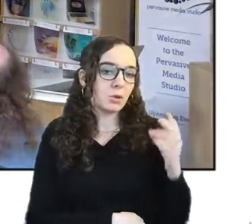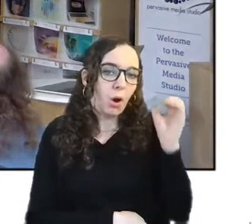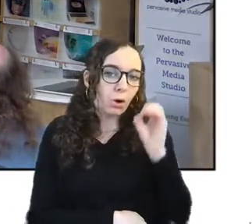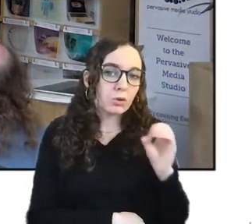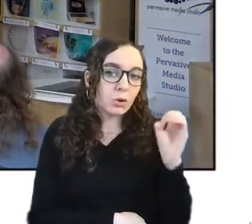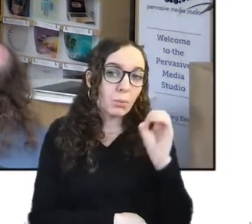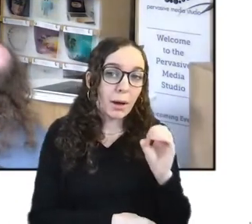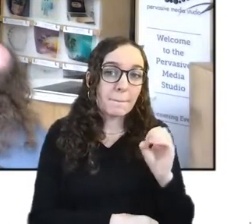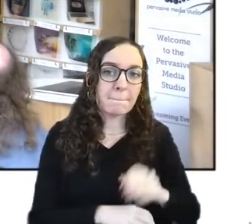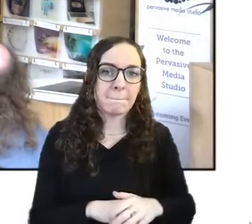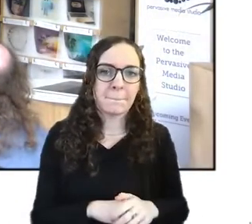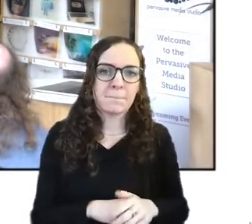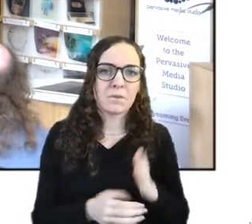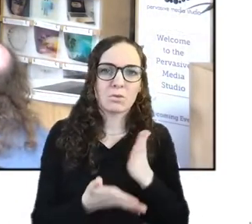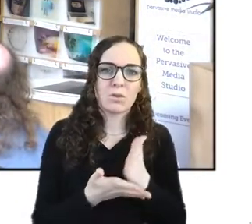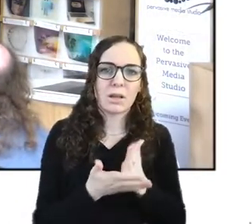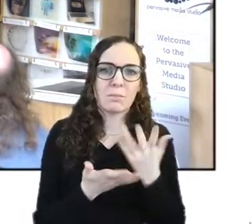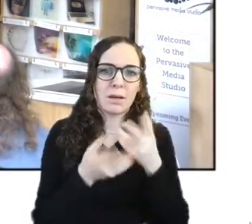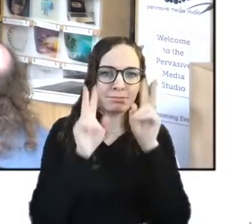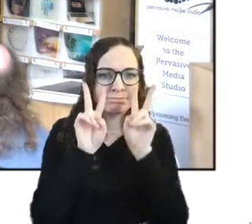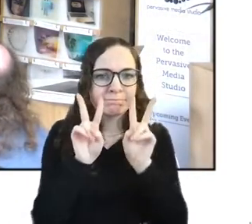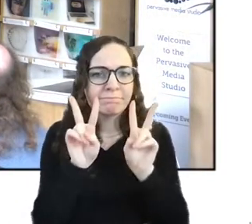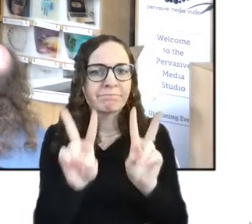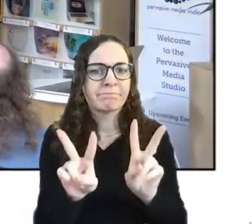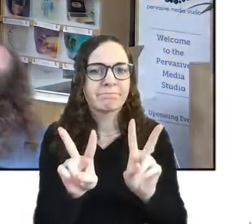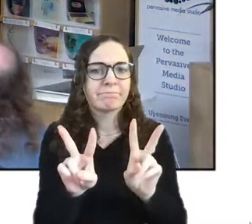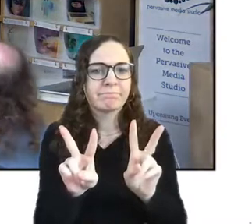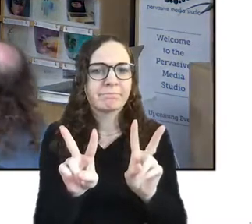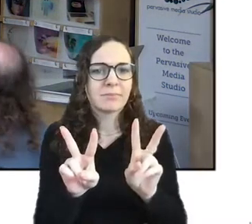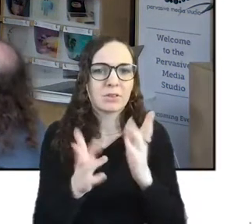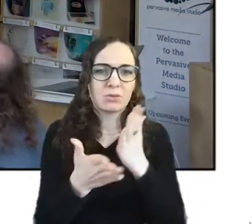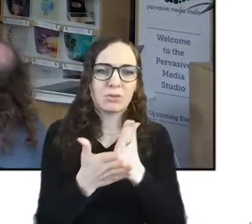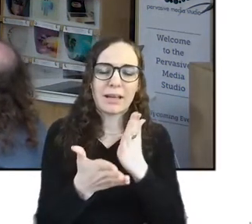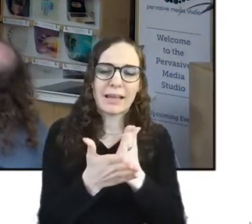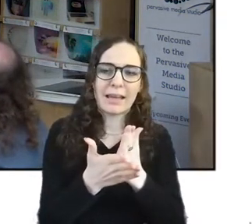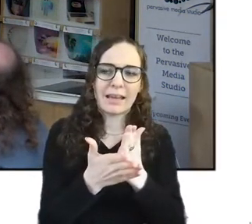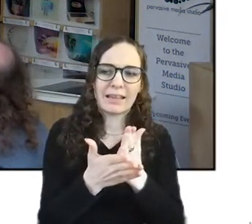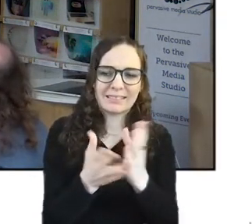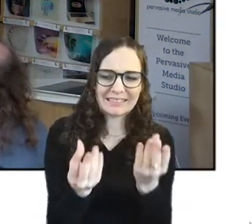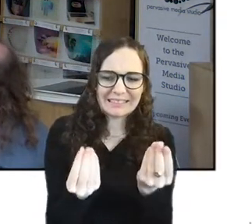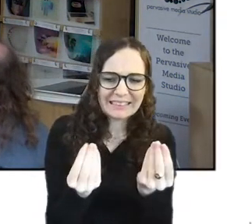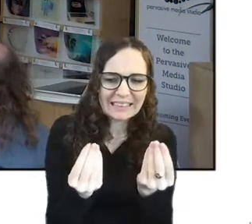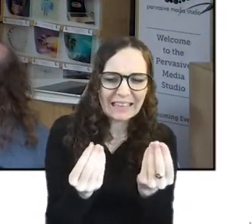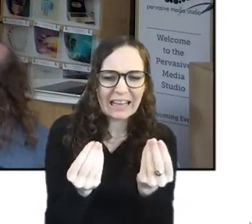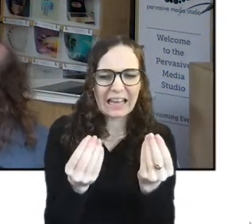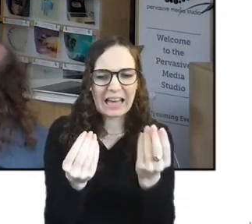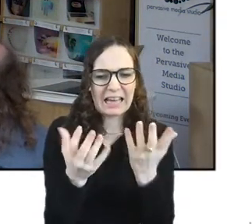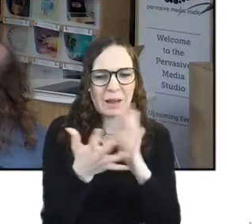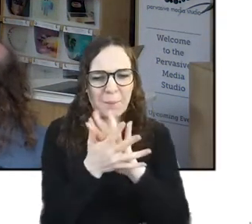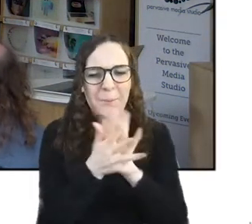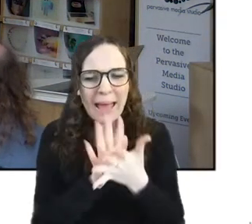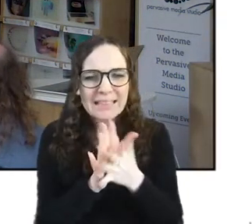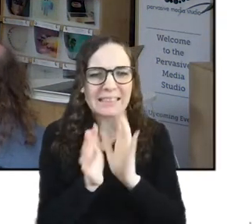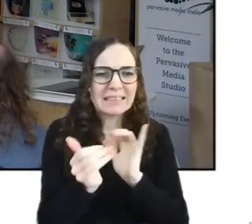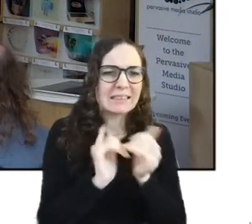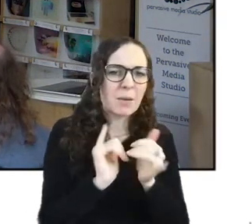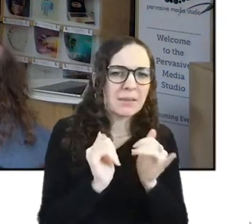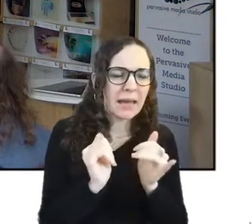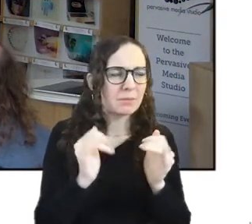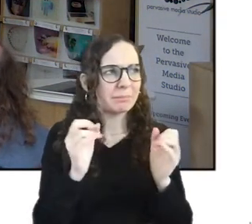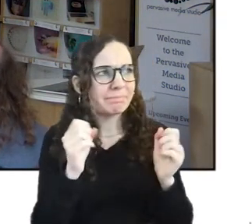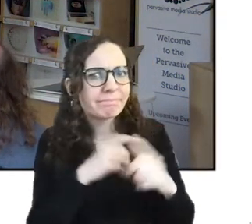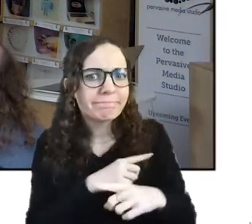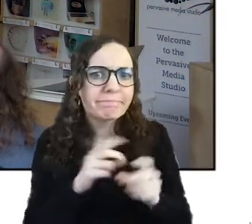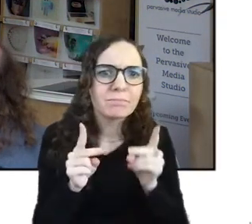deep dive into the sticky, messy, fluffy ways that we live our lives with machines. In a time when phone apps